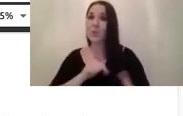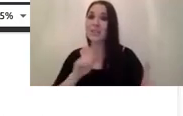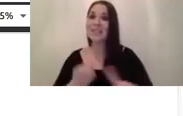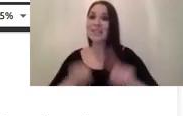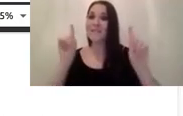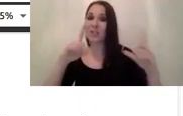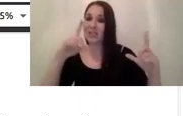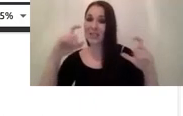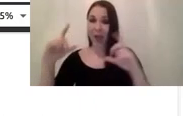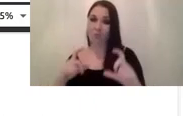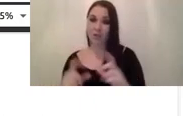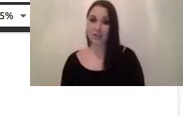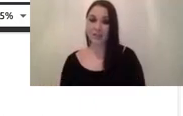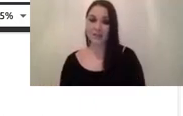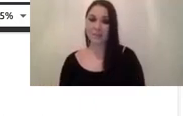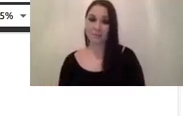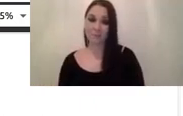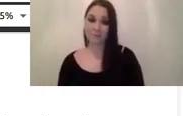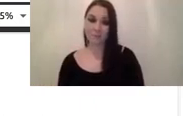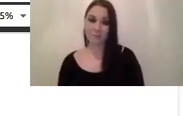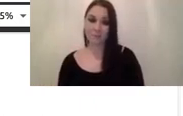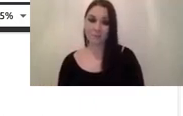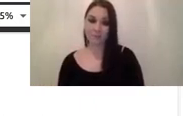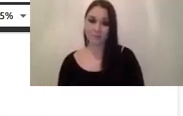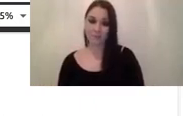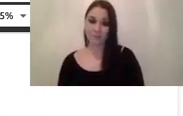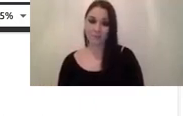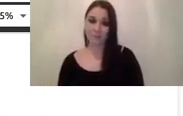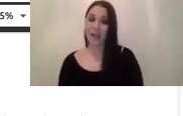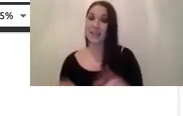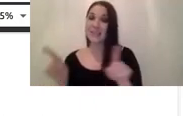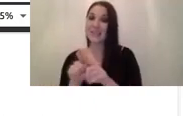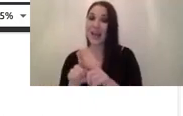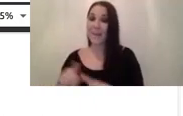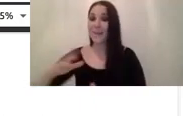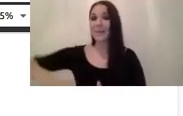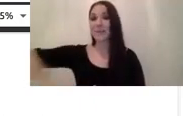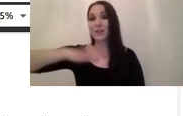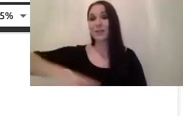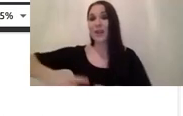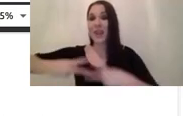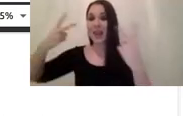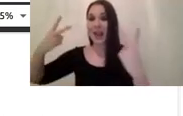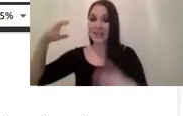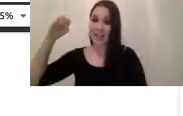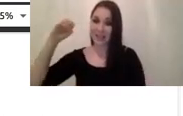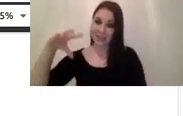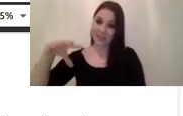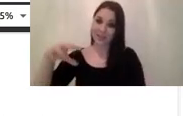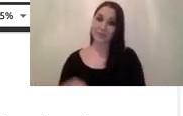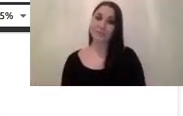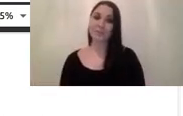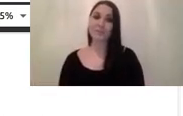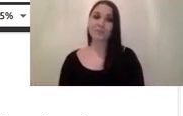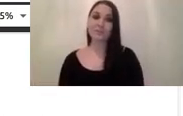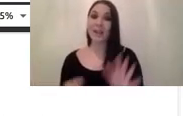and actually the same sort of the same source of lighting so this is really important to know like how how is